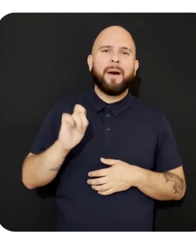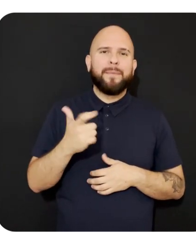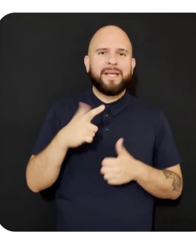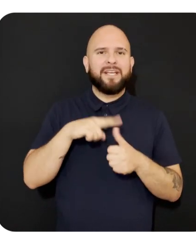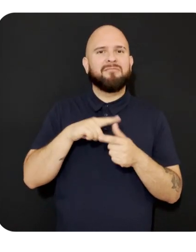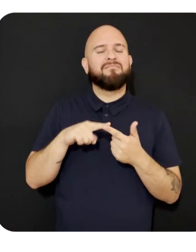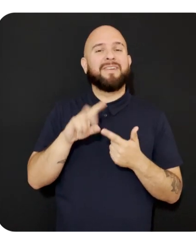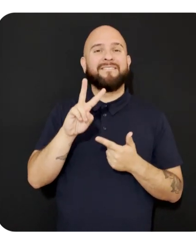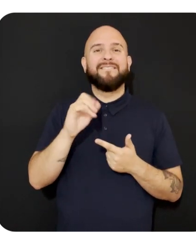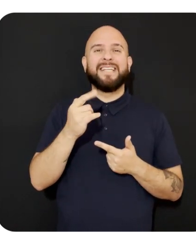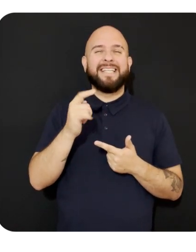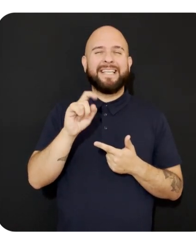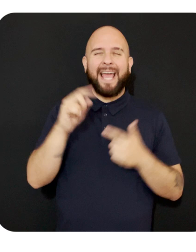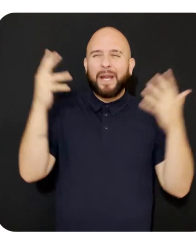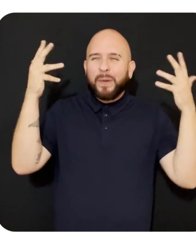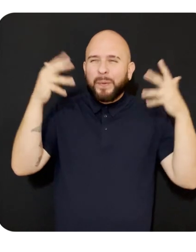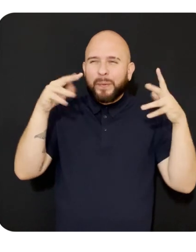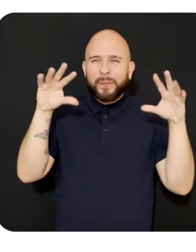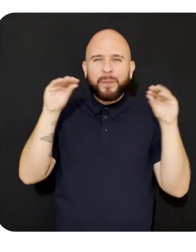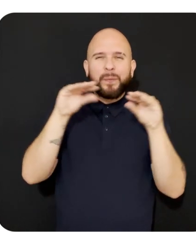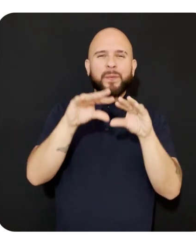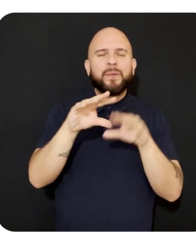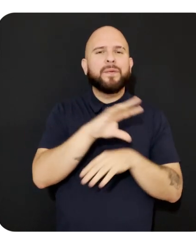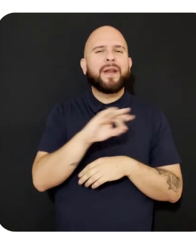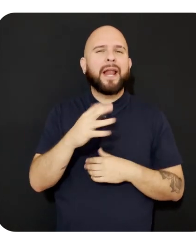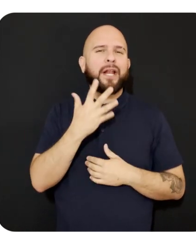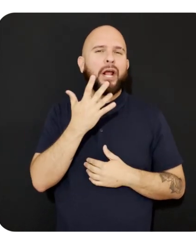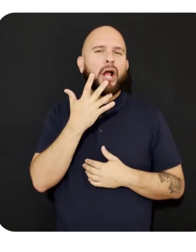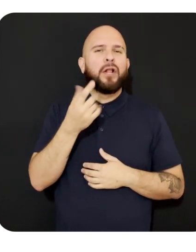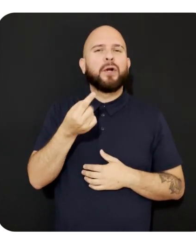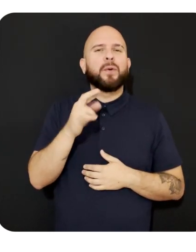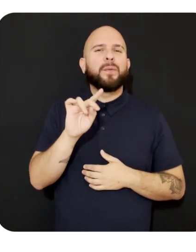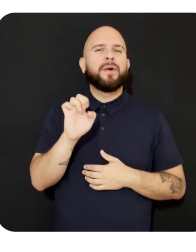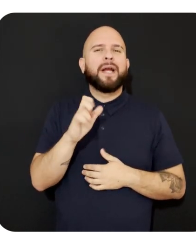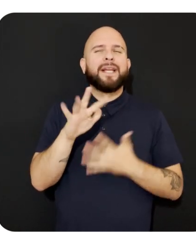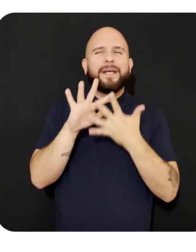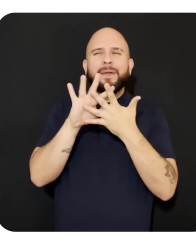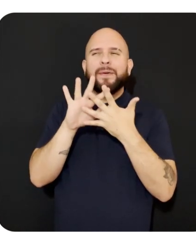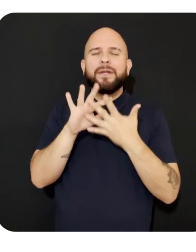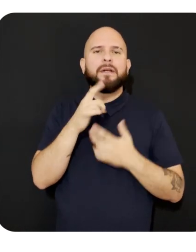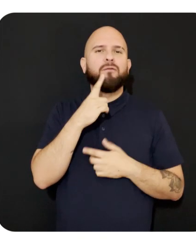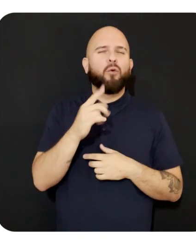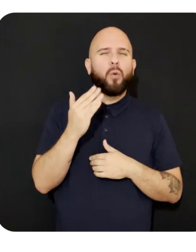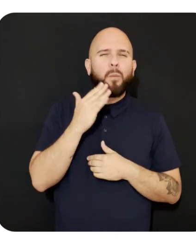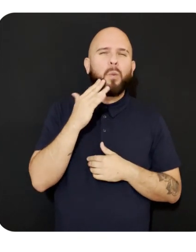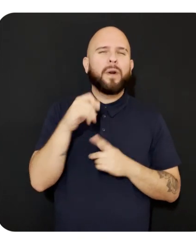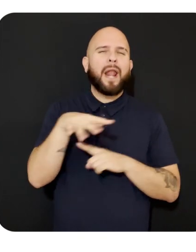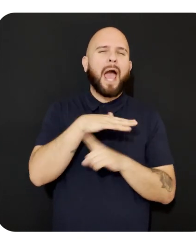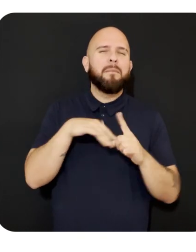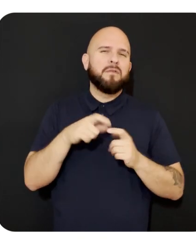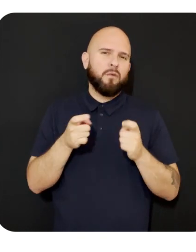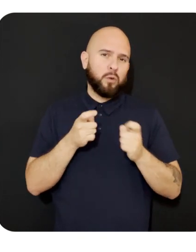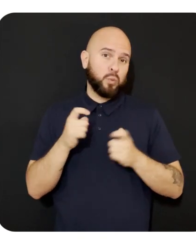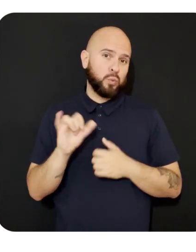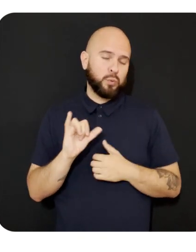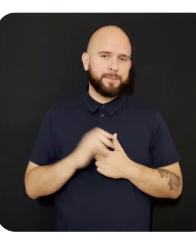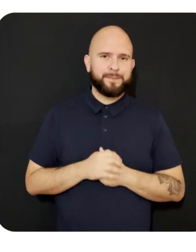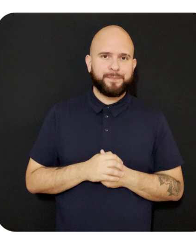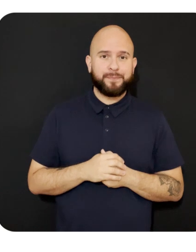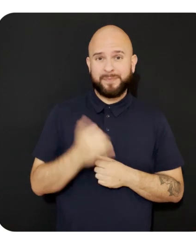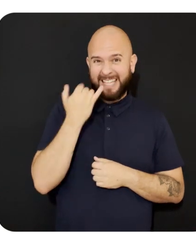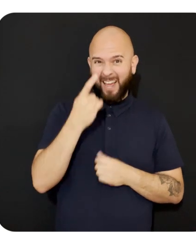vignette for added depth and focus, and color grading for precise mood and atmosphere control. And if you're new to Unreal,